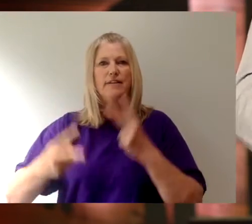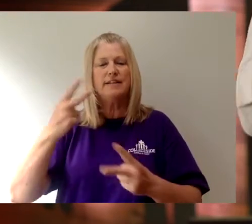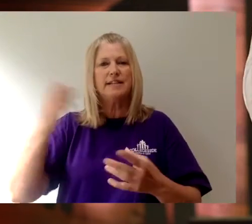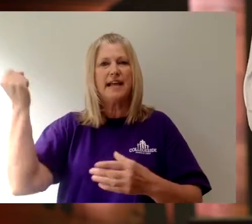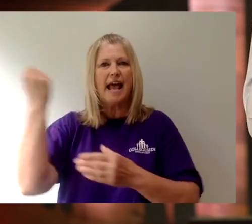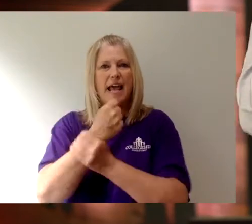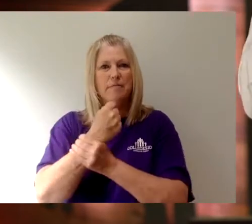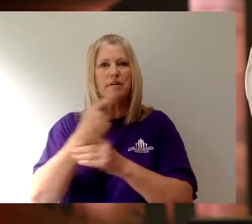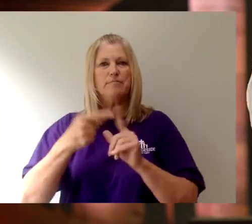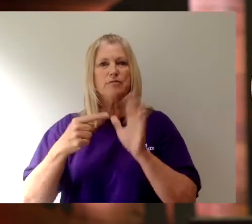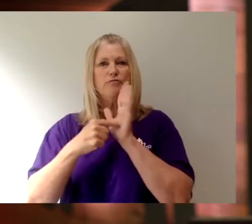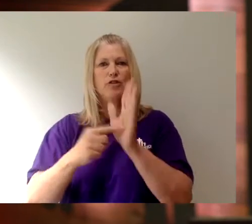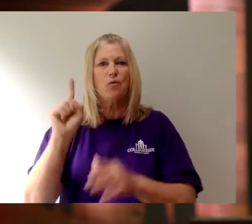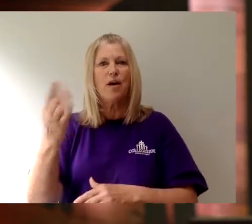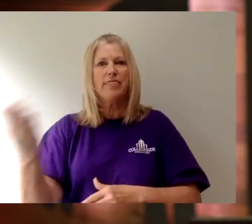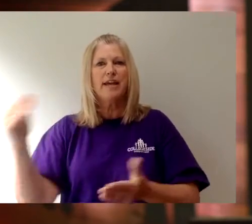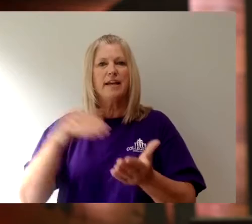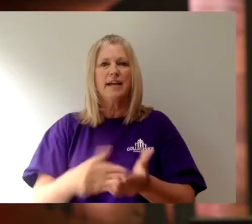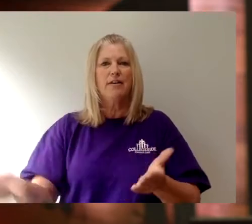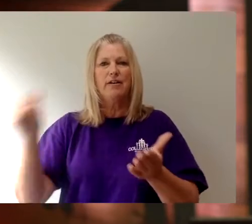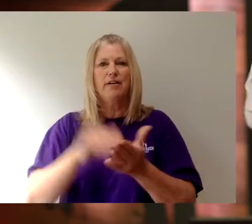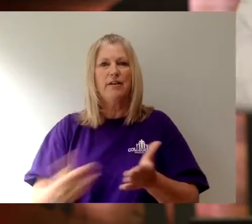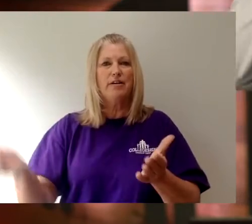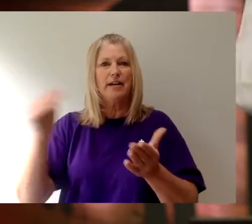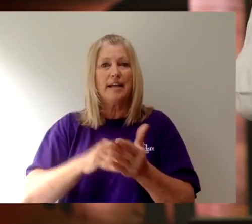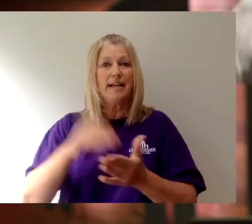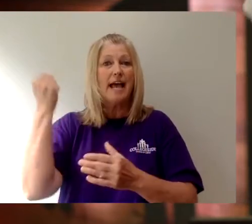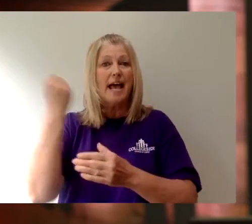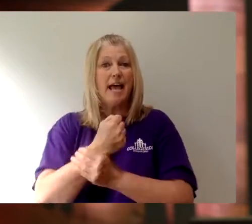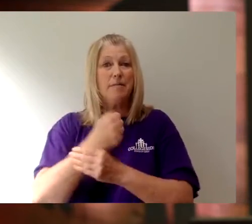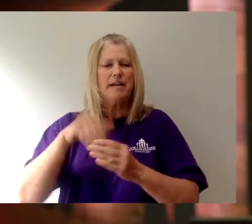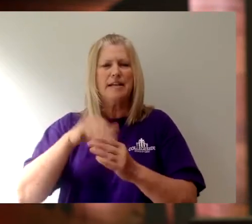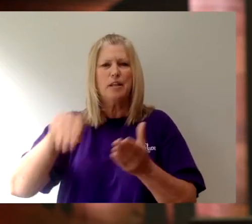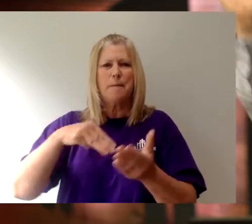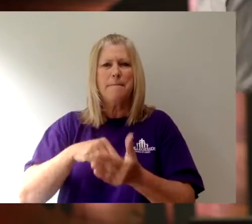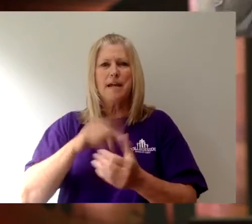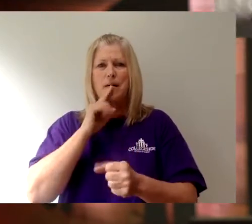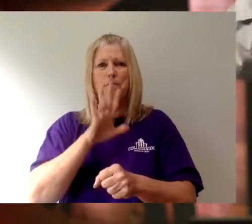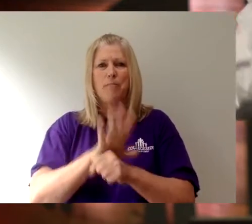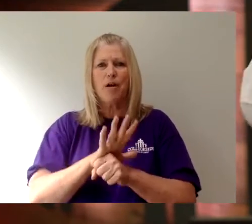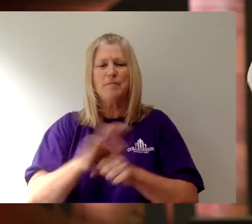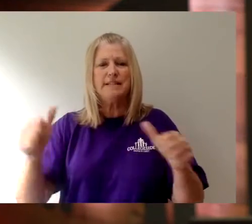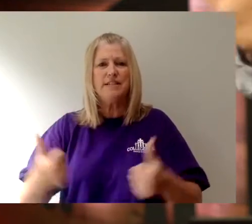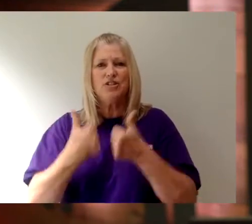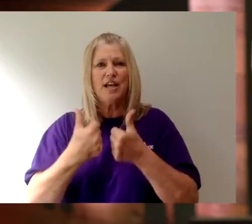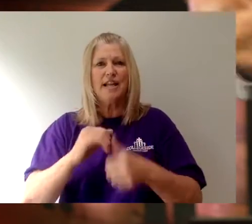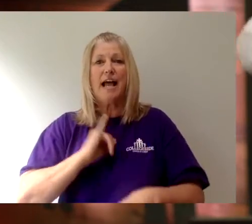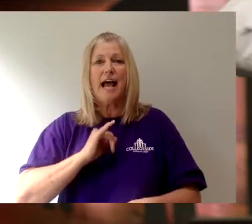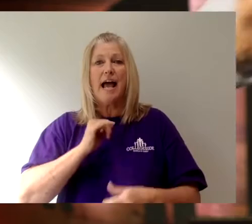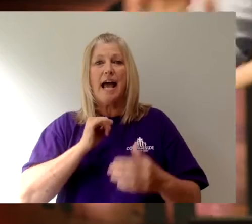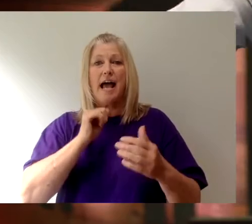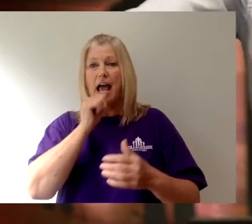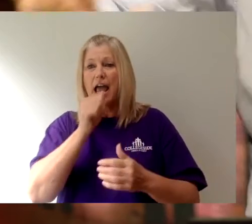Abraham to demonstrate one thing over and over and over. Abraham, in the midst of promise and in the midst of challenge, I